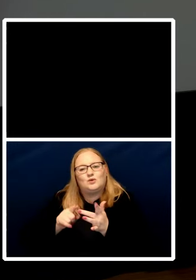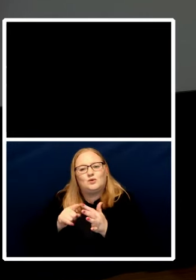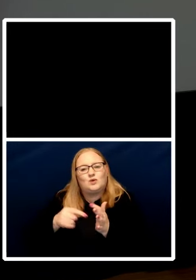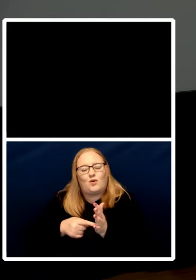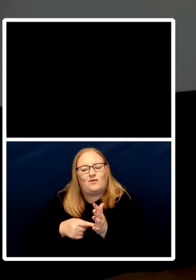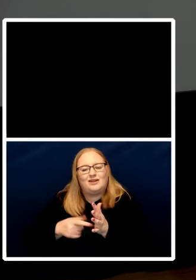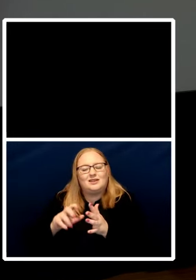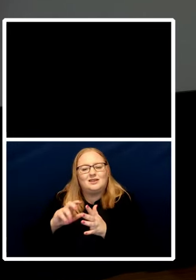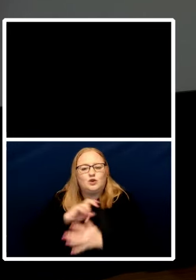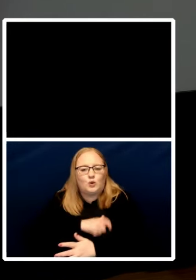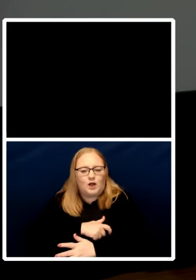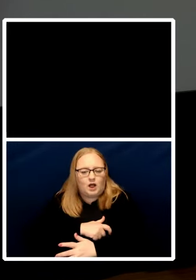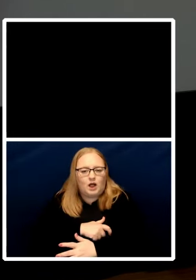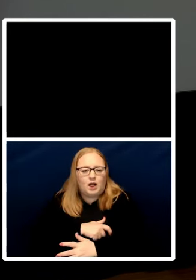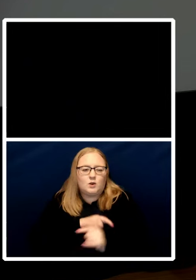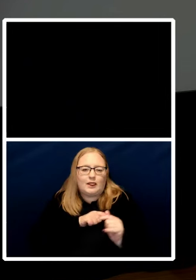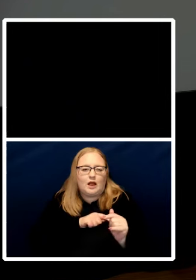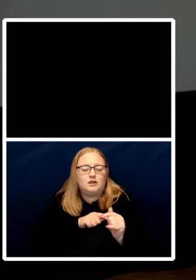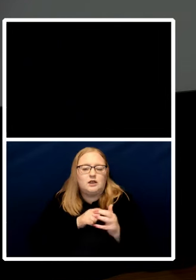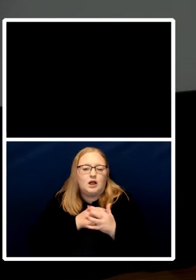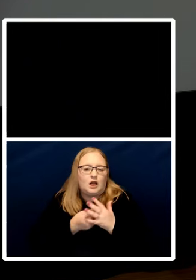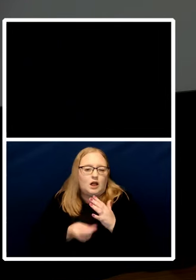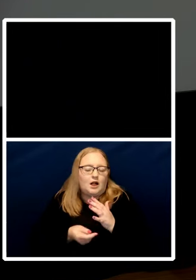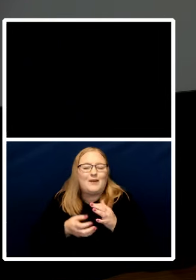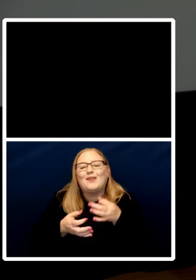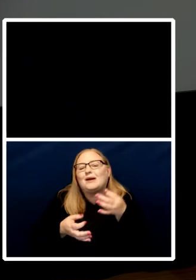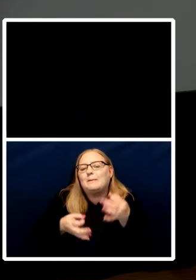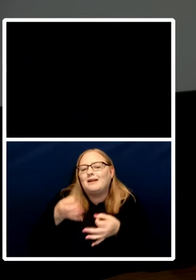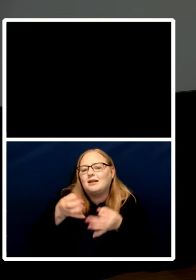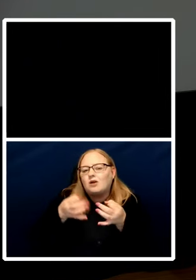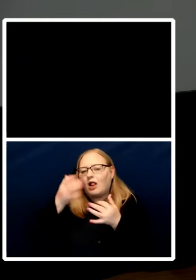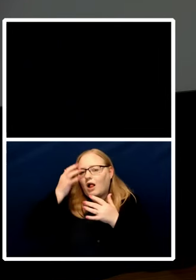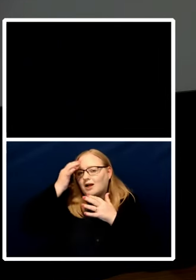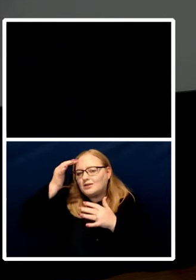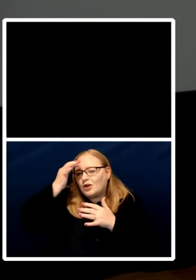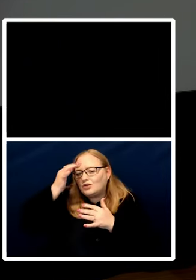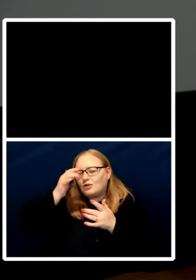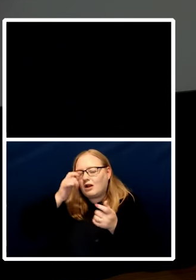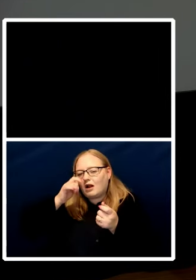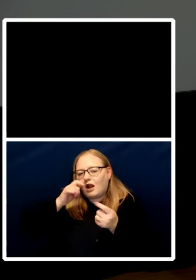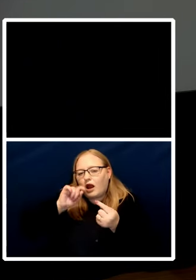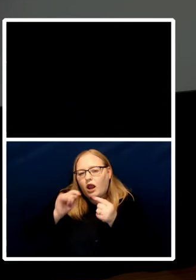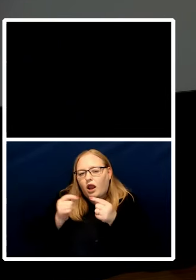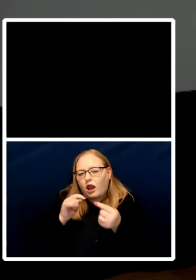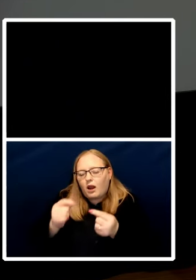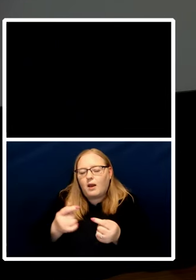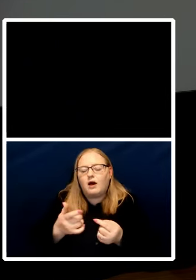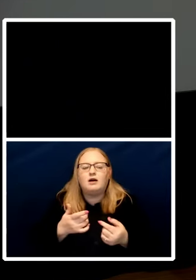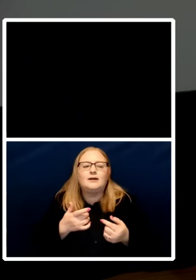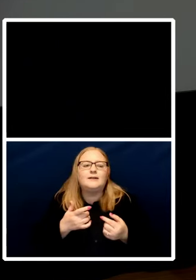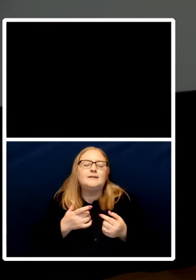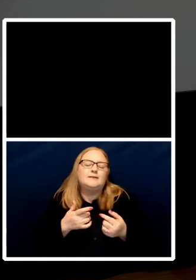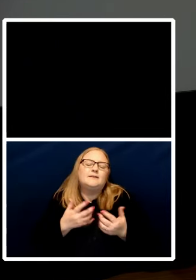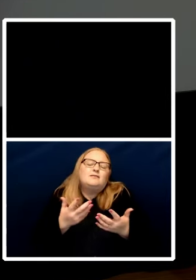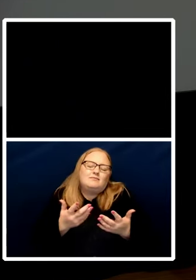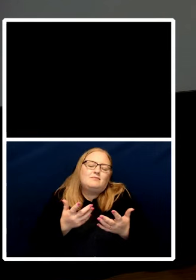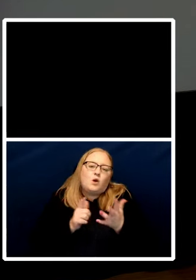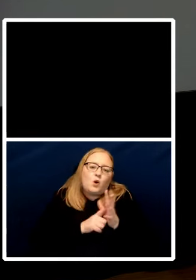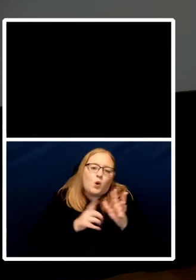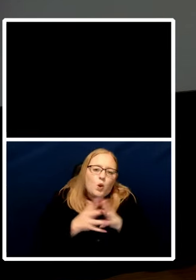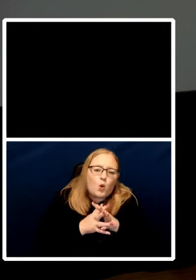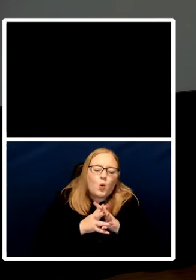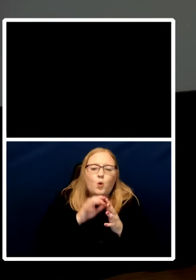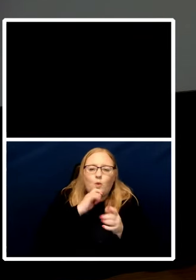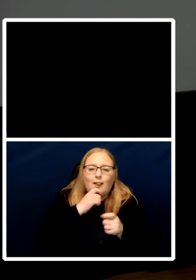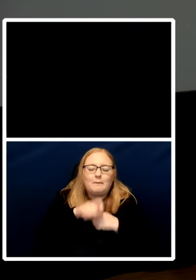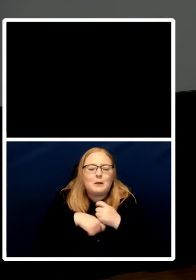of political ideological game of course sometimes any law is going to be if you like weaponized and we're all going to be hypocrites